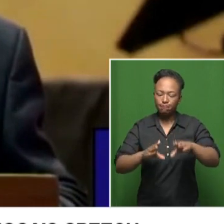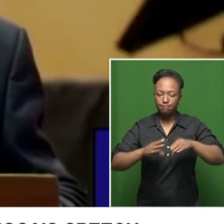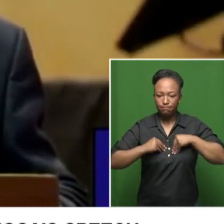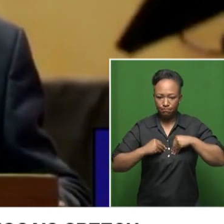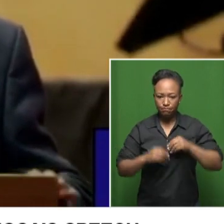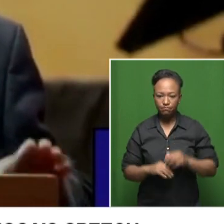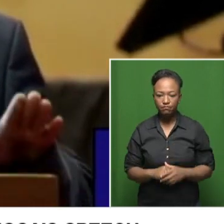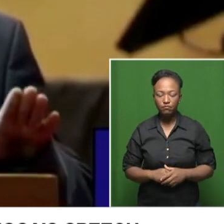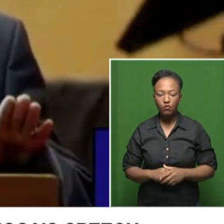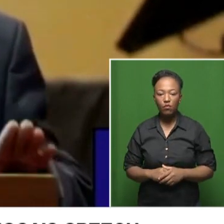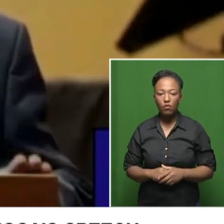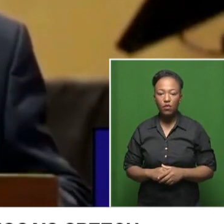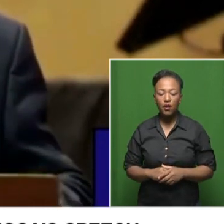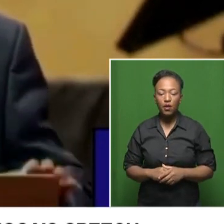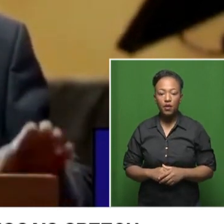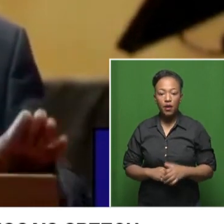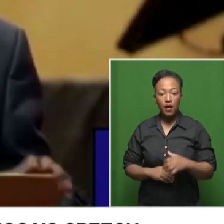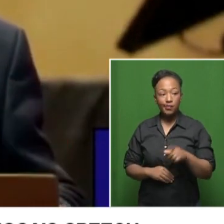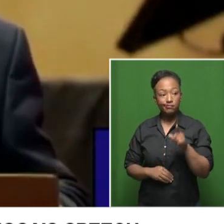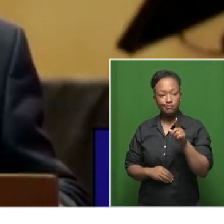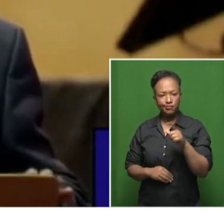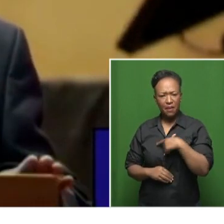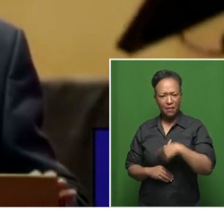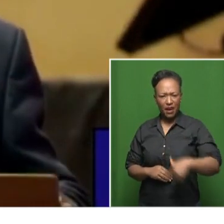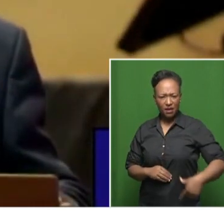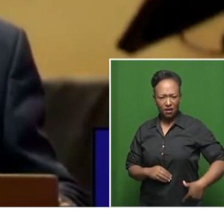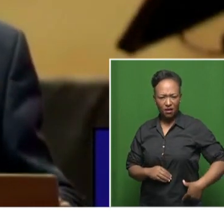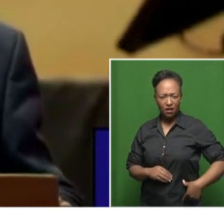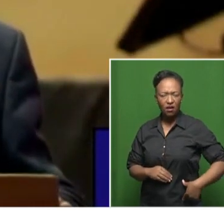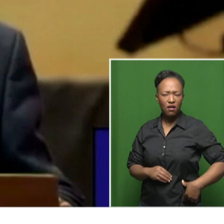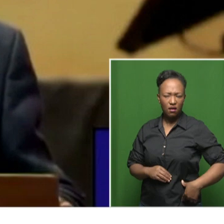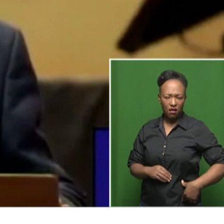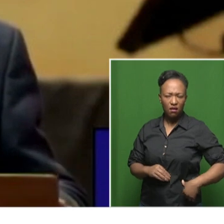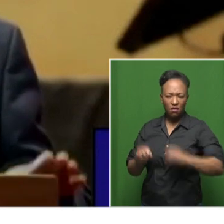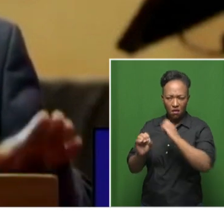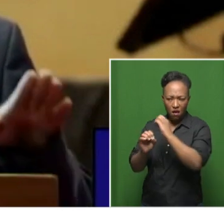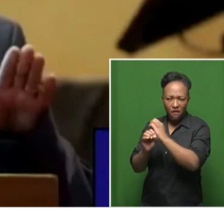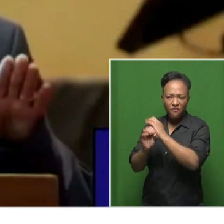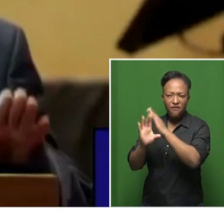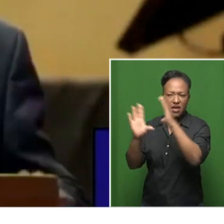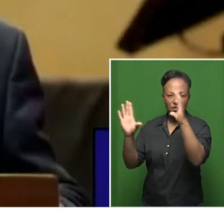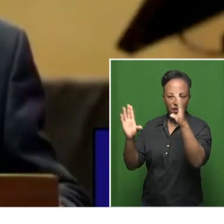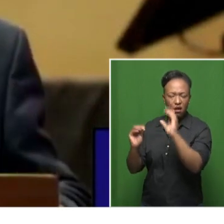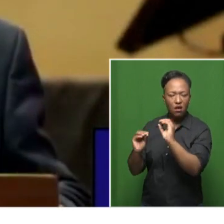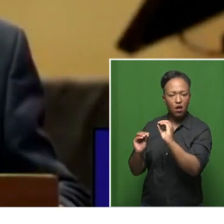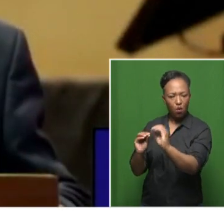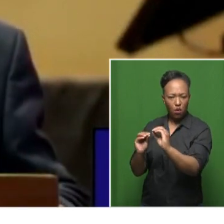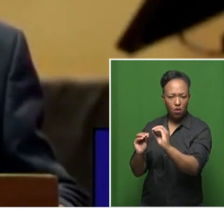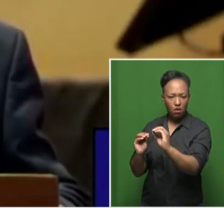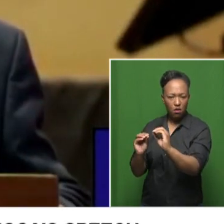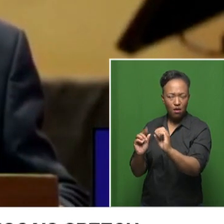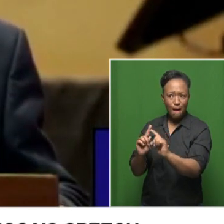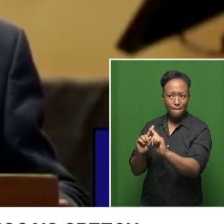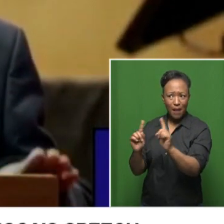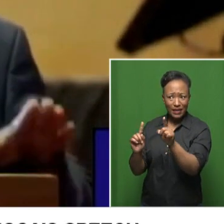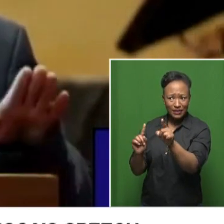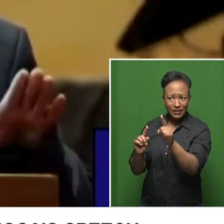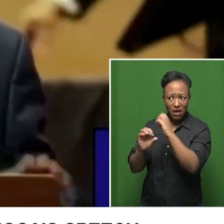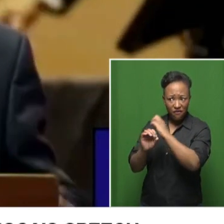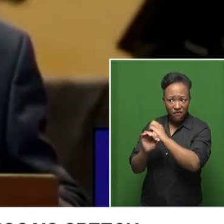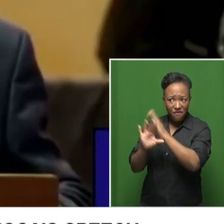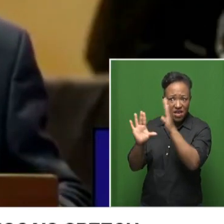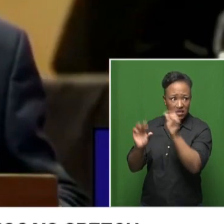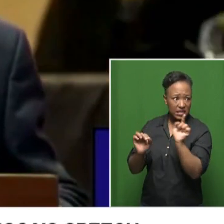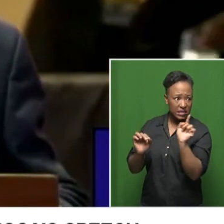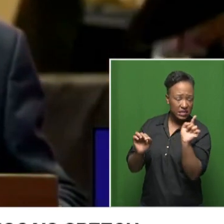but the vision you are having is clouded and